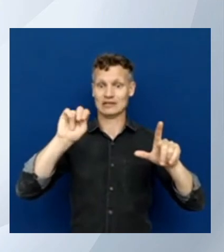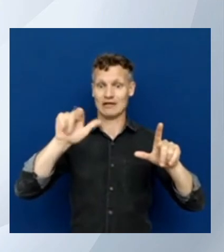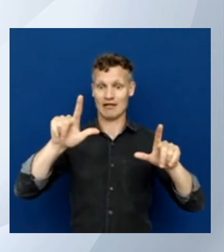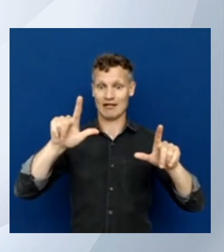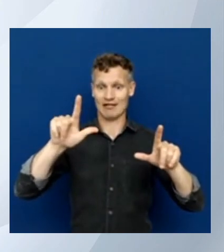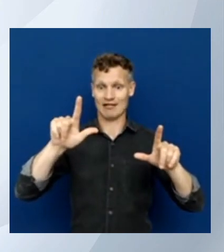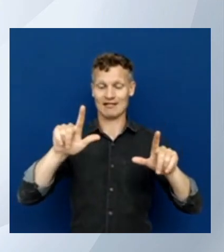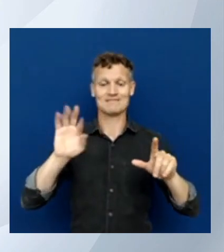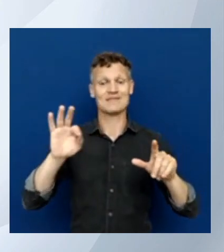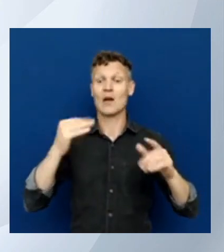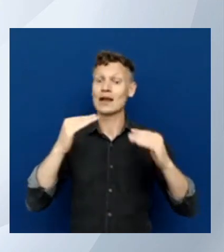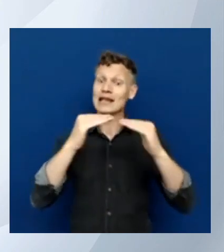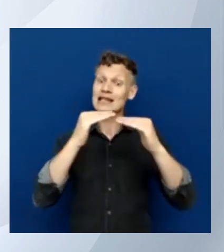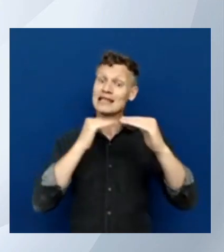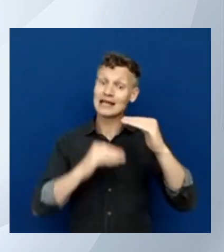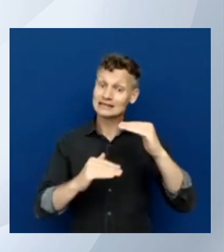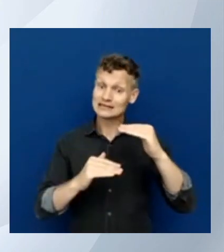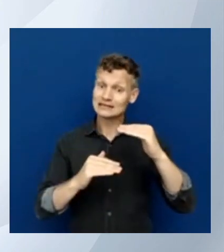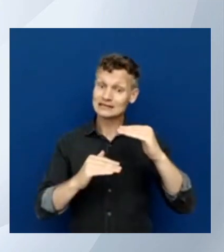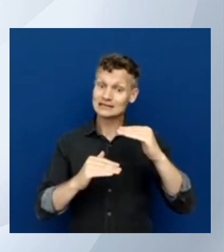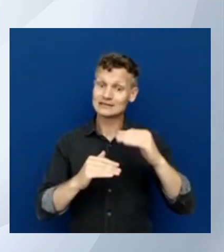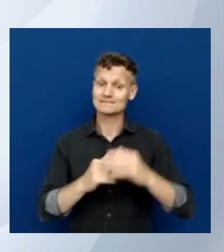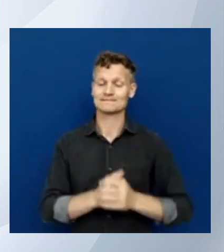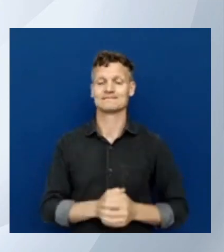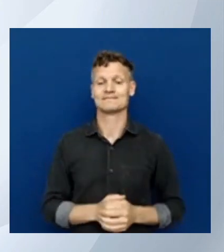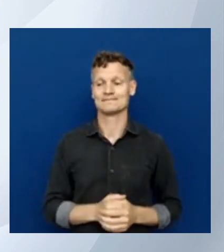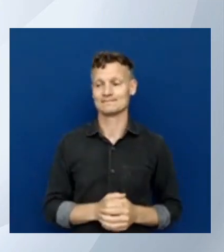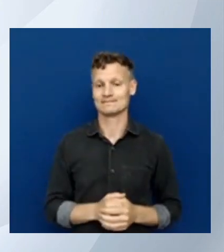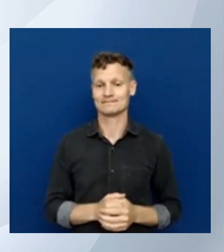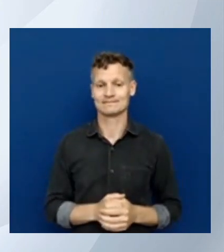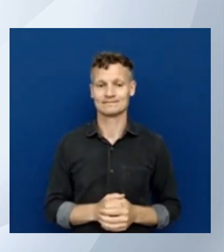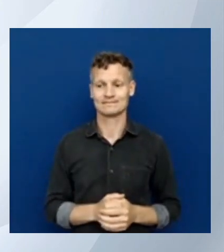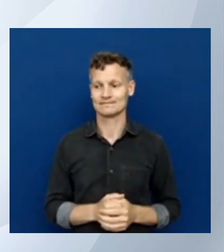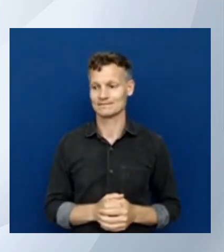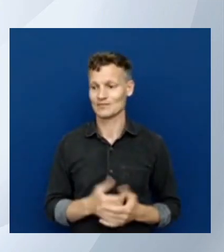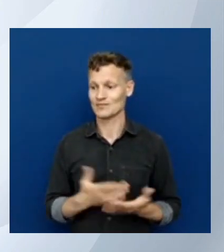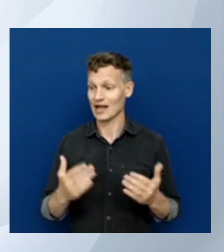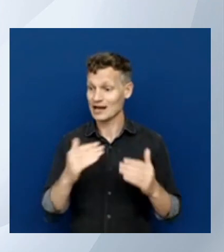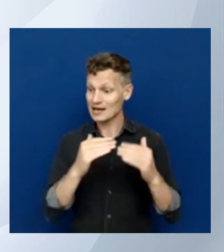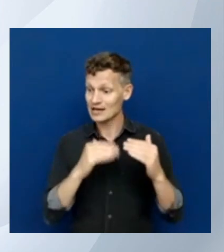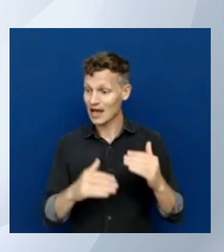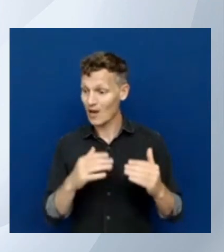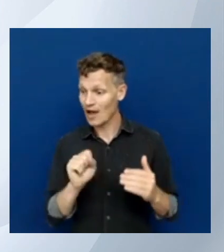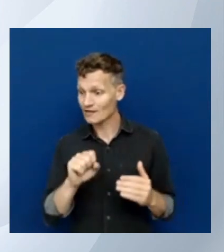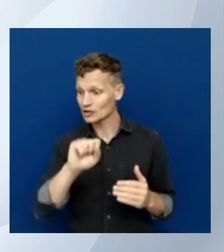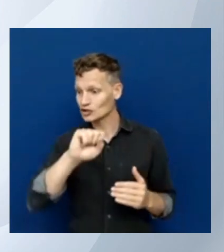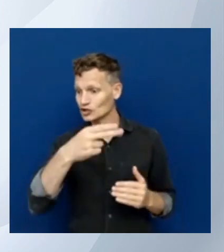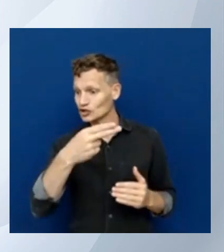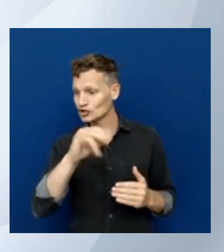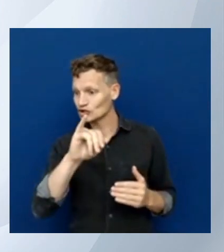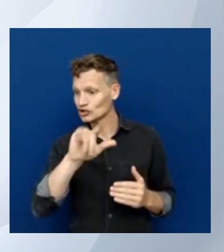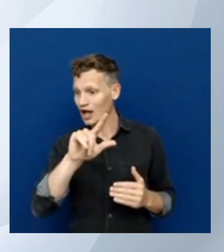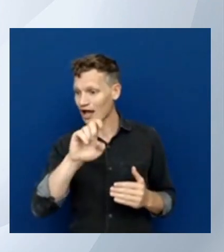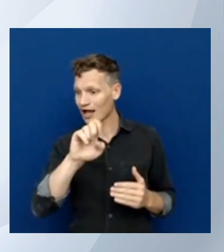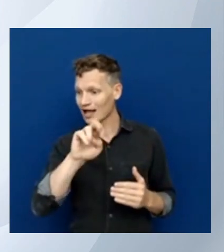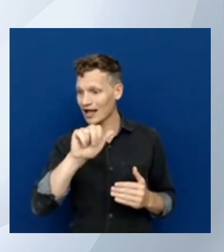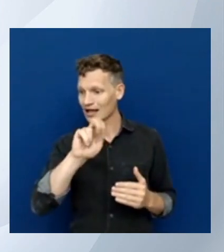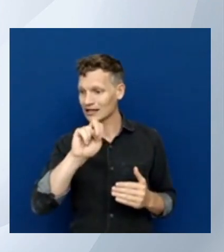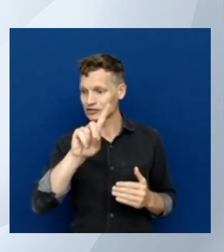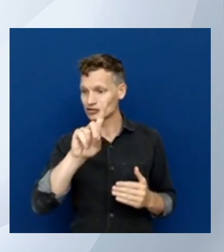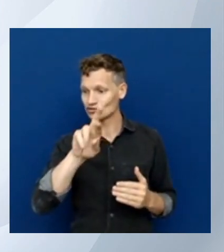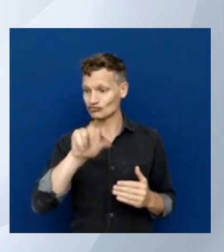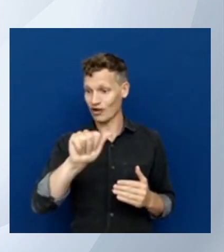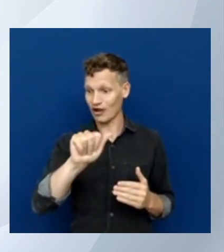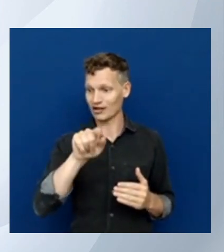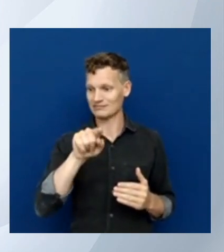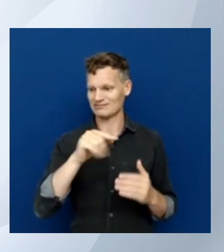about dapper and how you can create your cloud native applications with that sounds interesting very interesting stay tuned